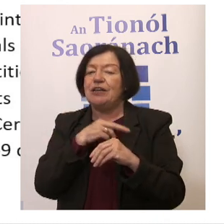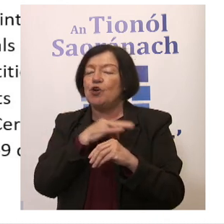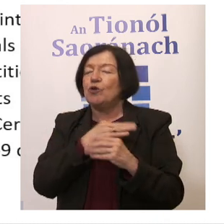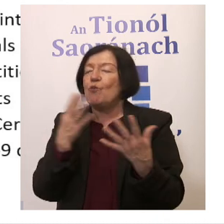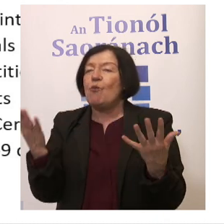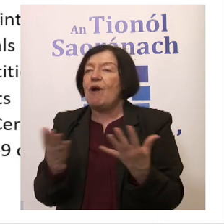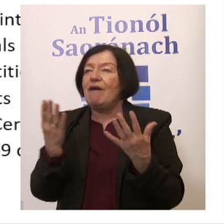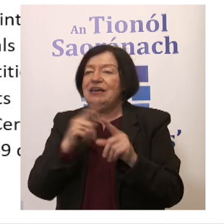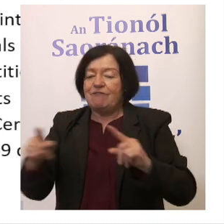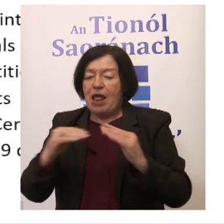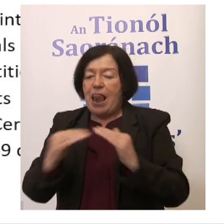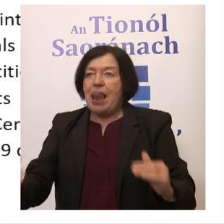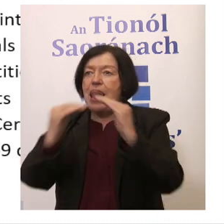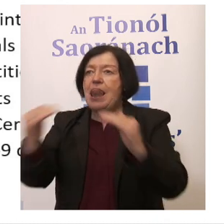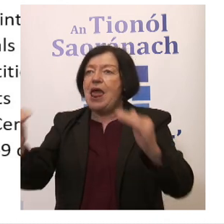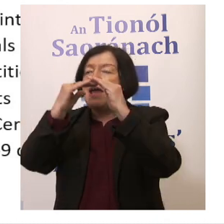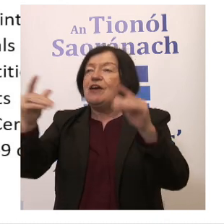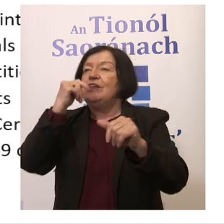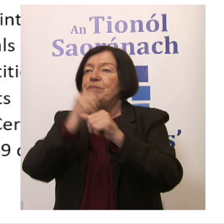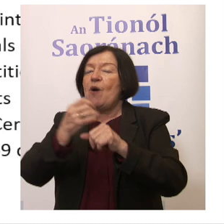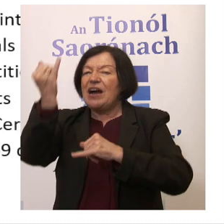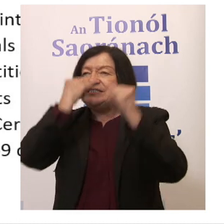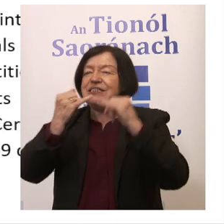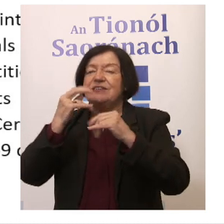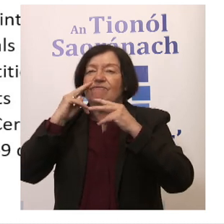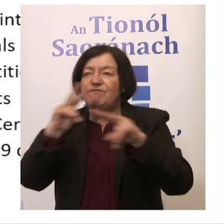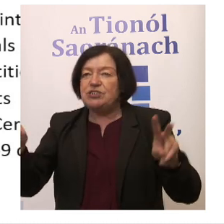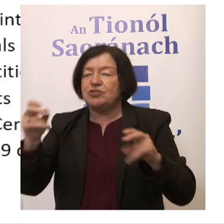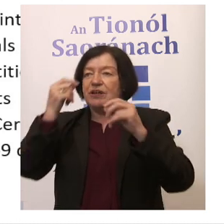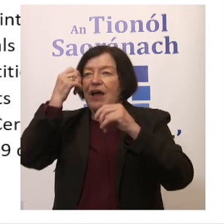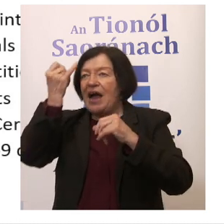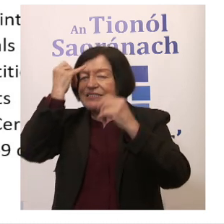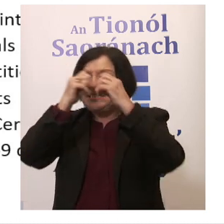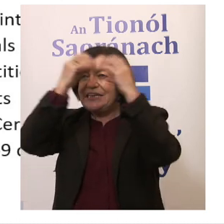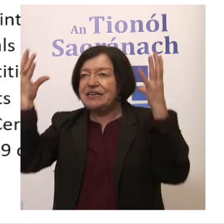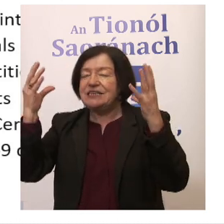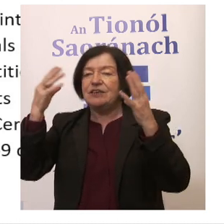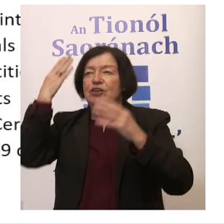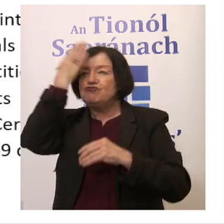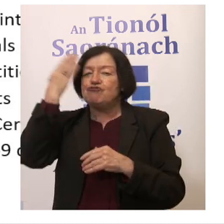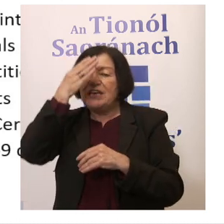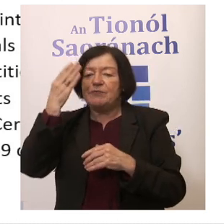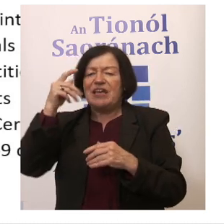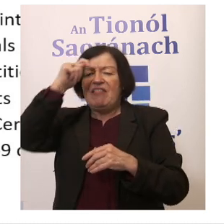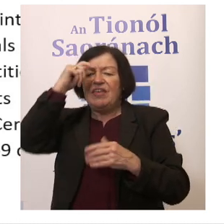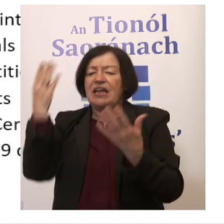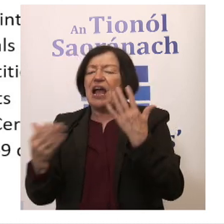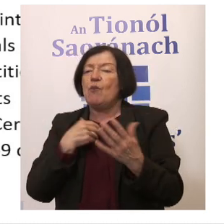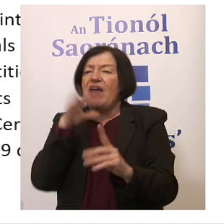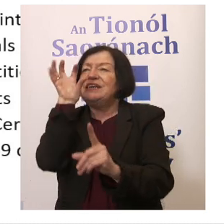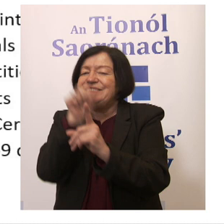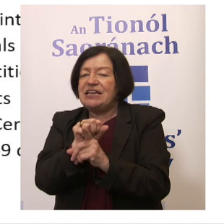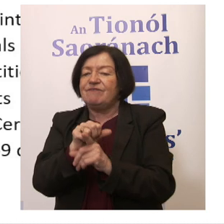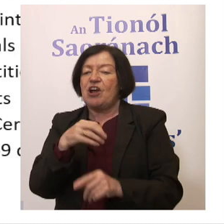at, at all levels, is talking about ideas around vision, concepts, dreams. Thinking through the way in which we identify